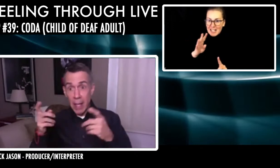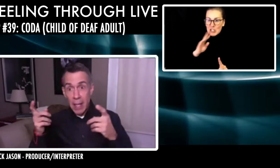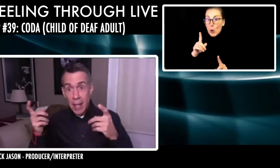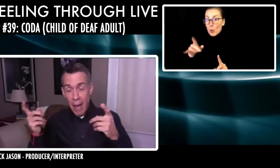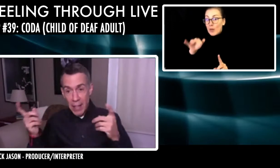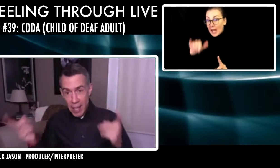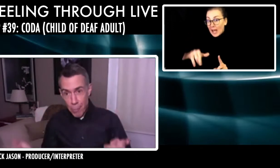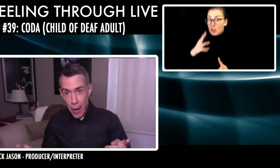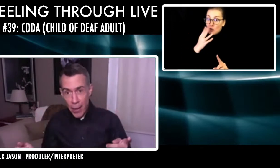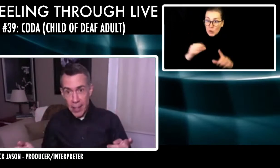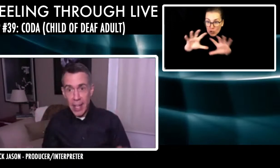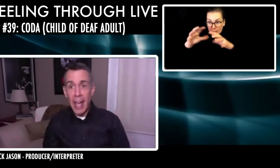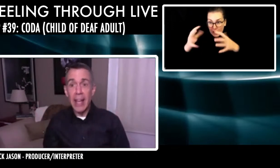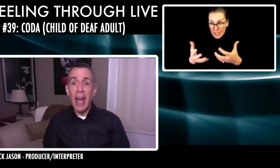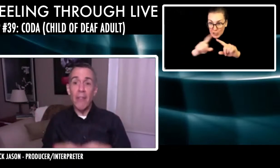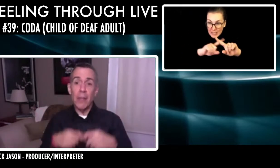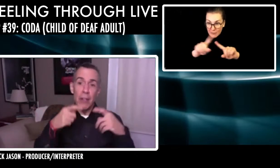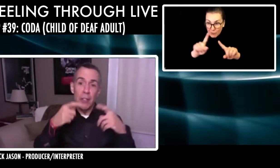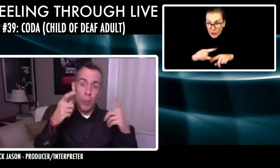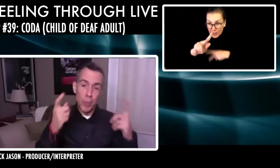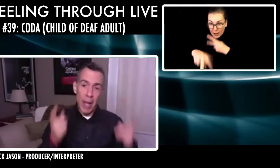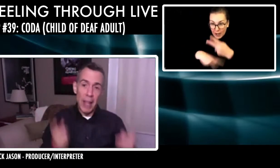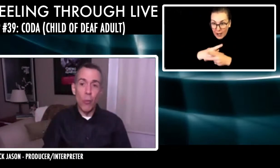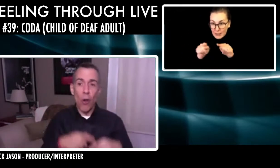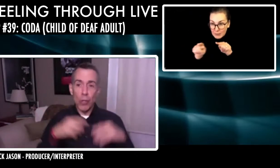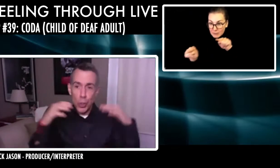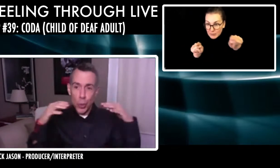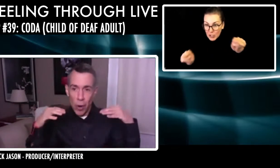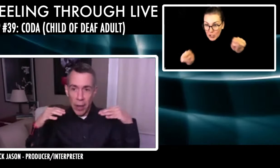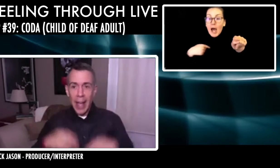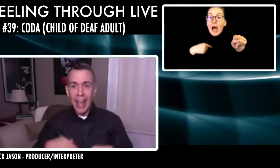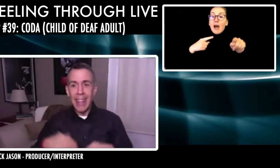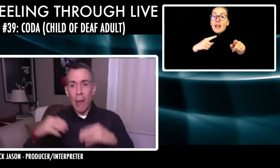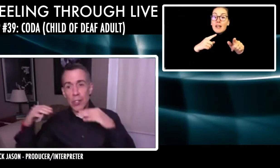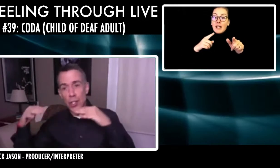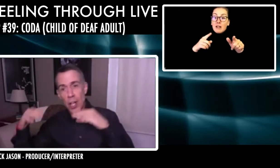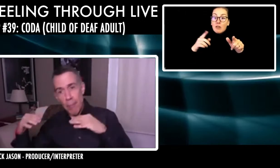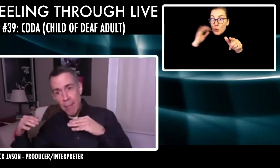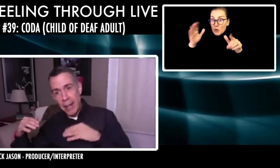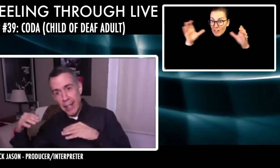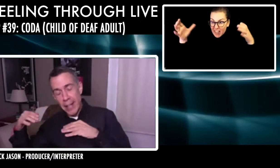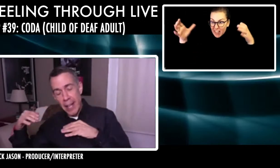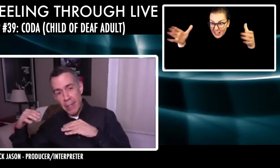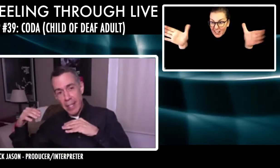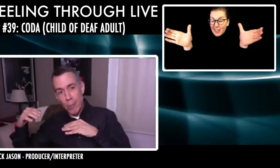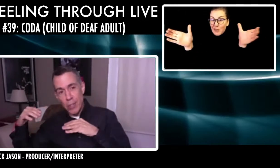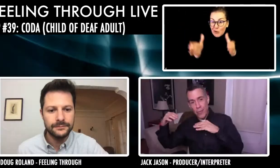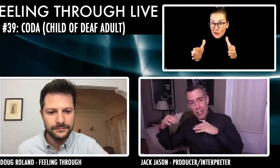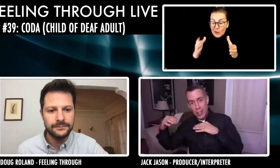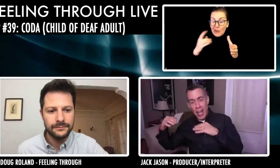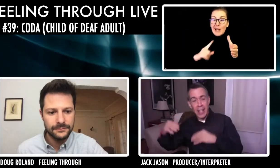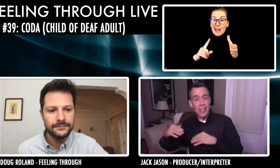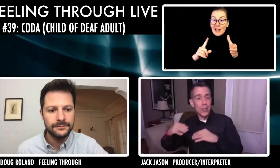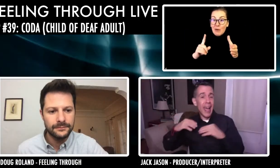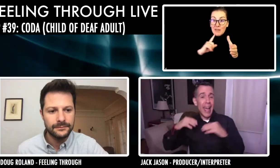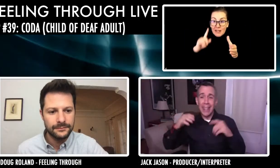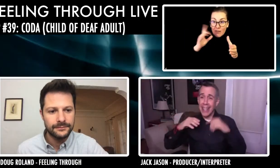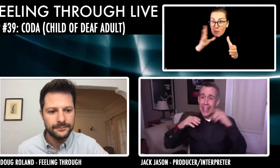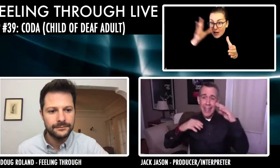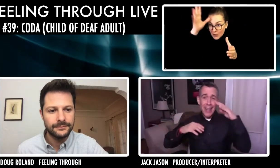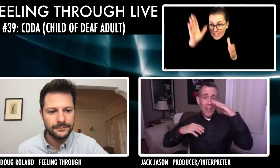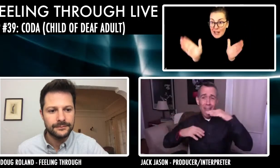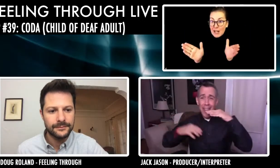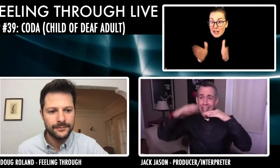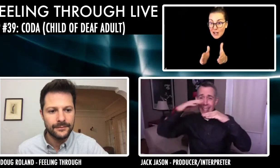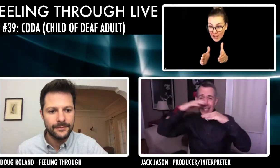And then being, having deaf parents and having parents who spoke, and then we're all short. And then I was chubby. My nickname as a kid was fat Jack. And so I had